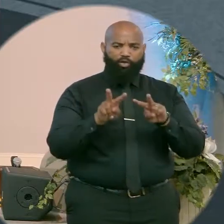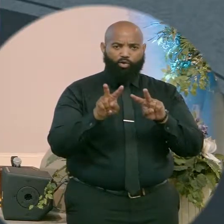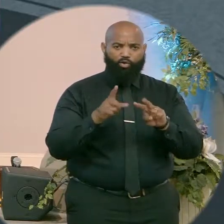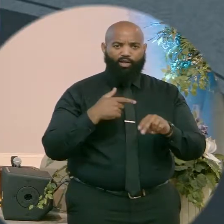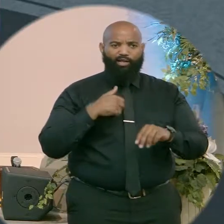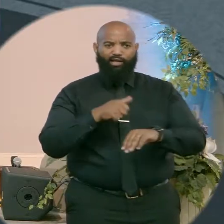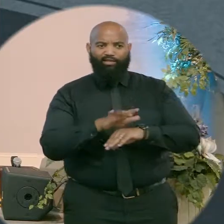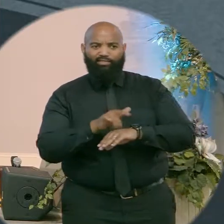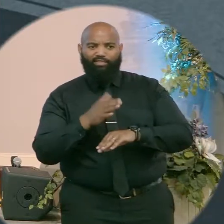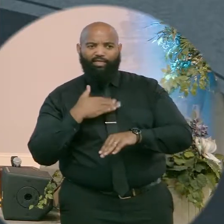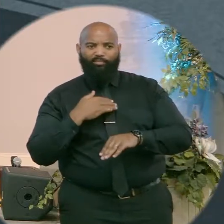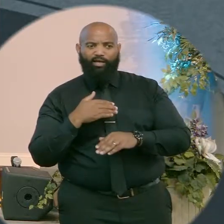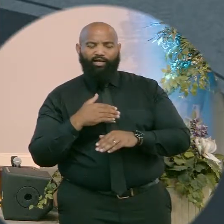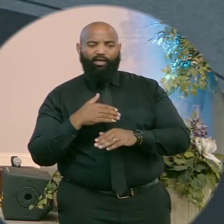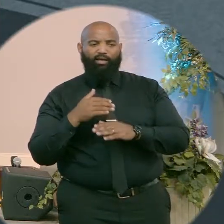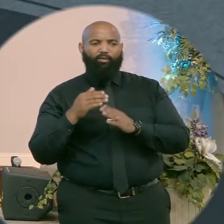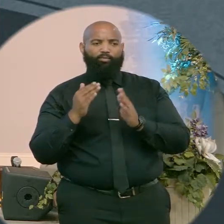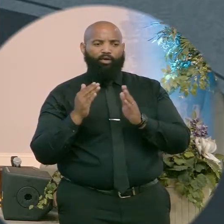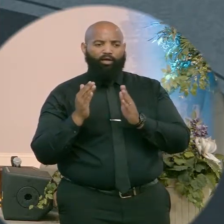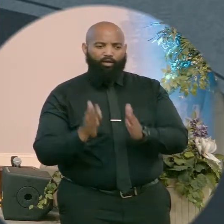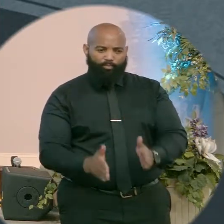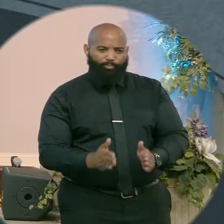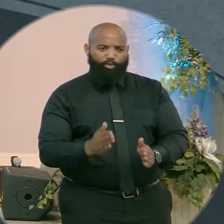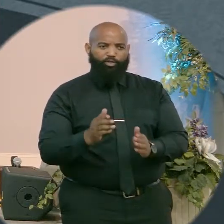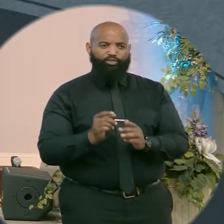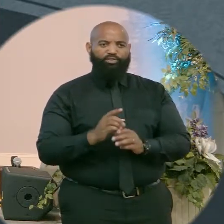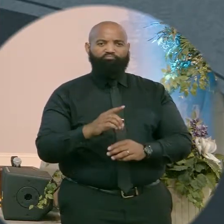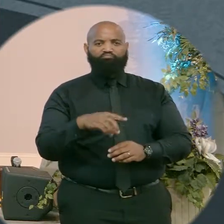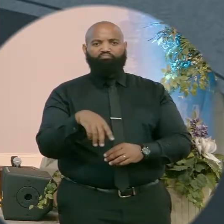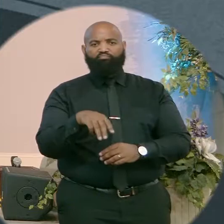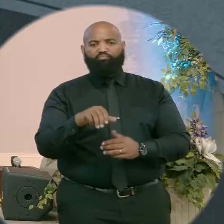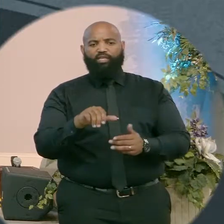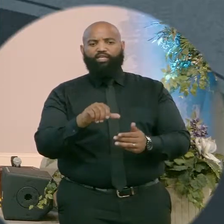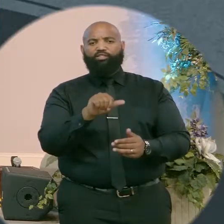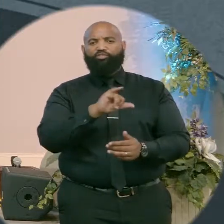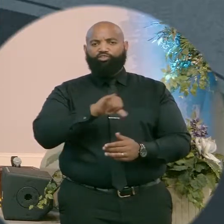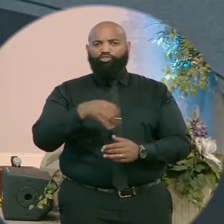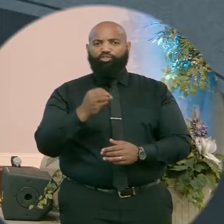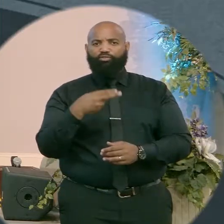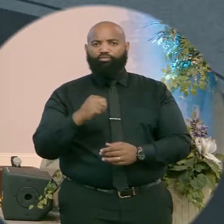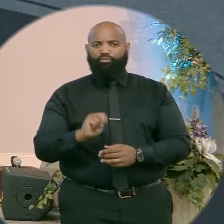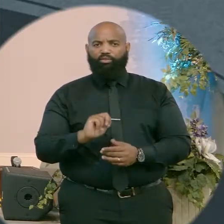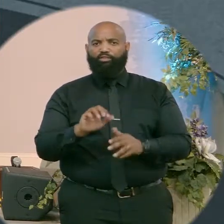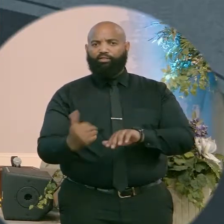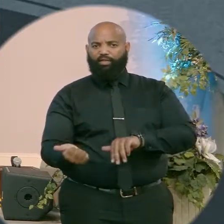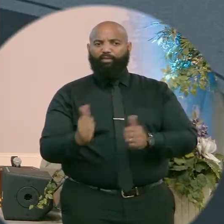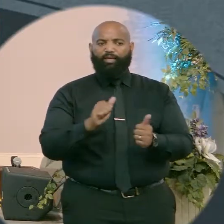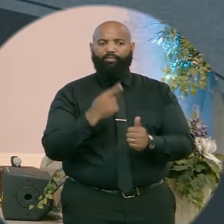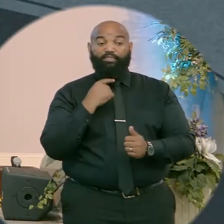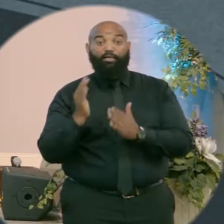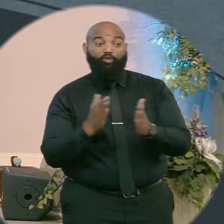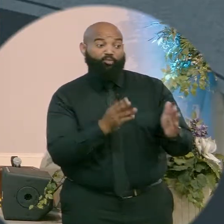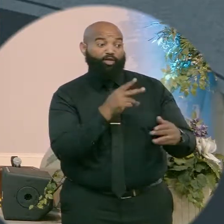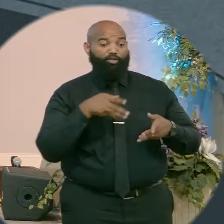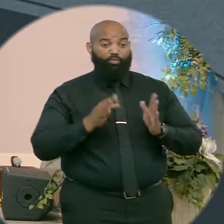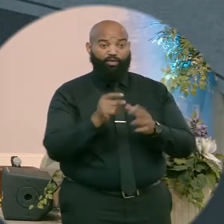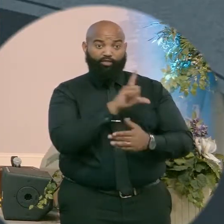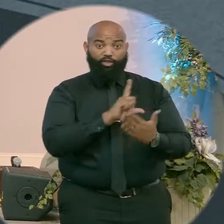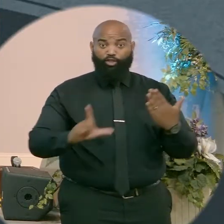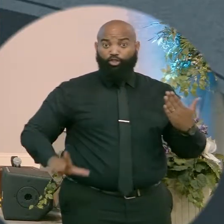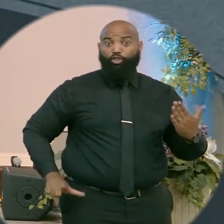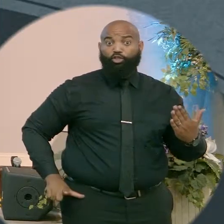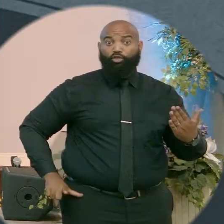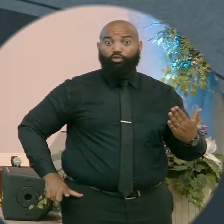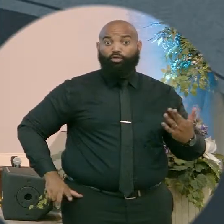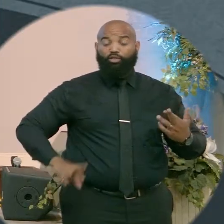before your face who will prepare your way. The voice of one crying in the wilderness, prepare the way of the Lord, make his path